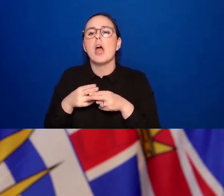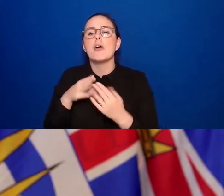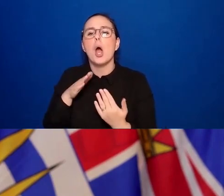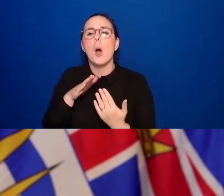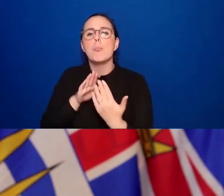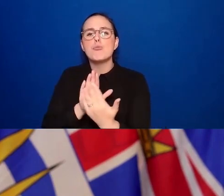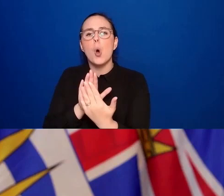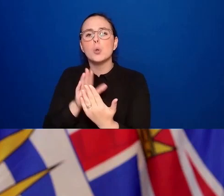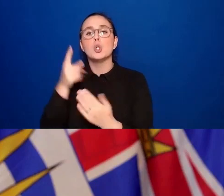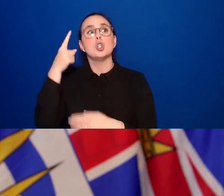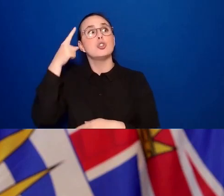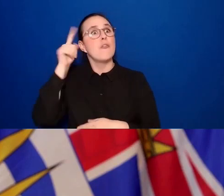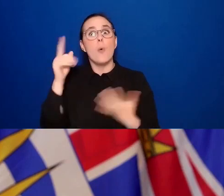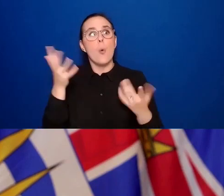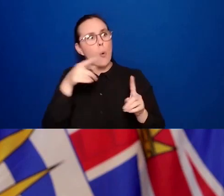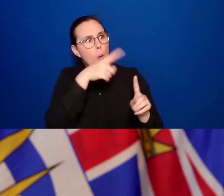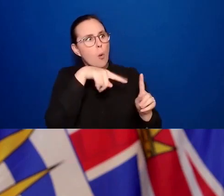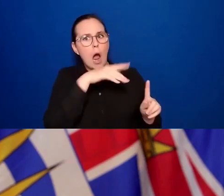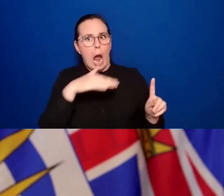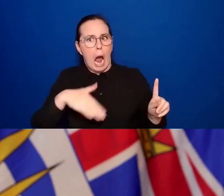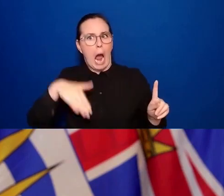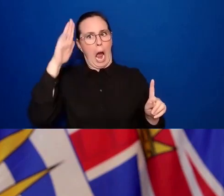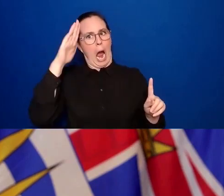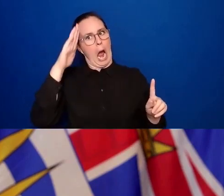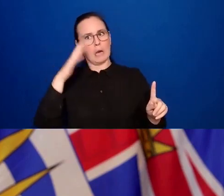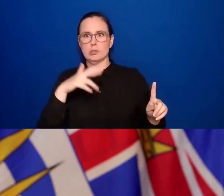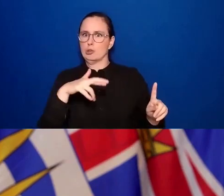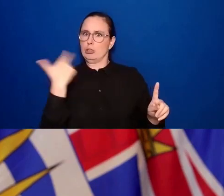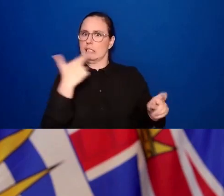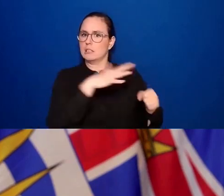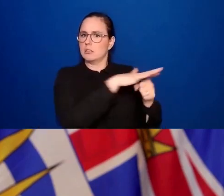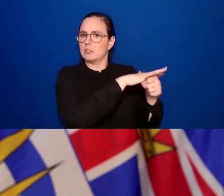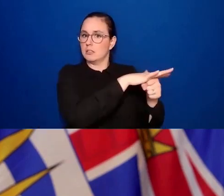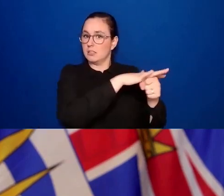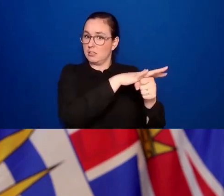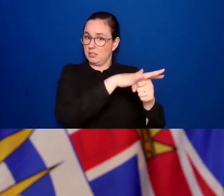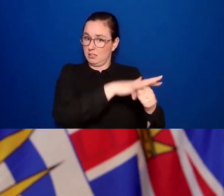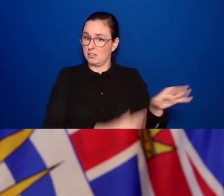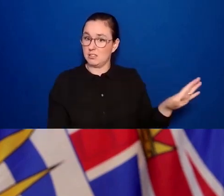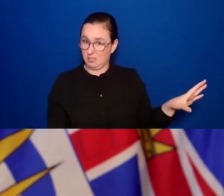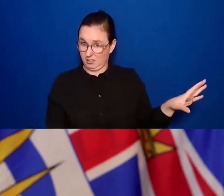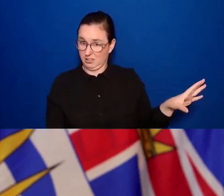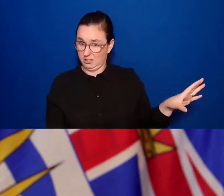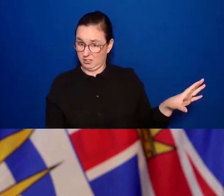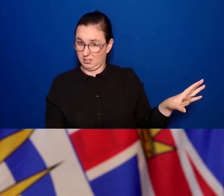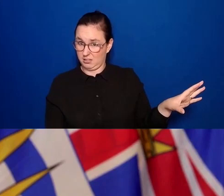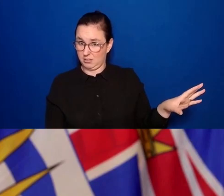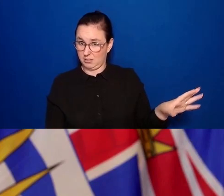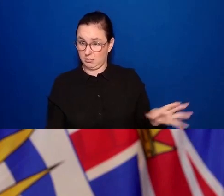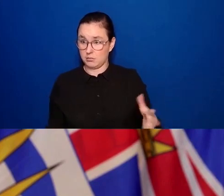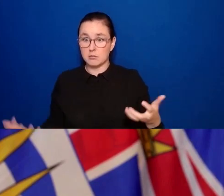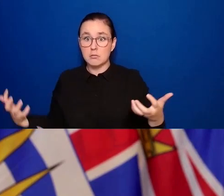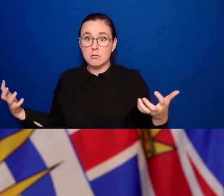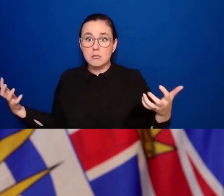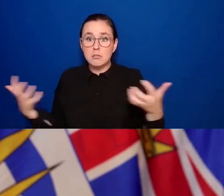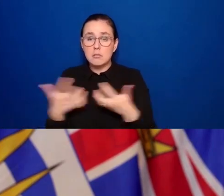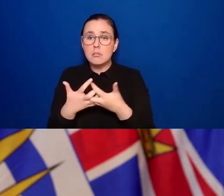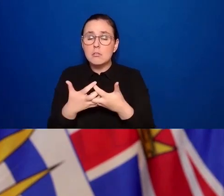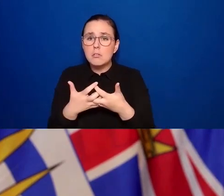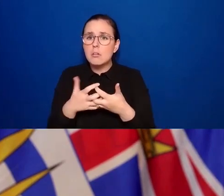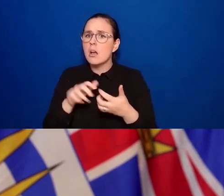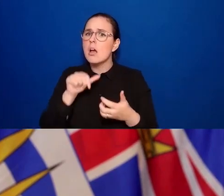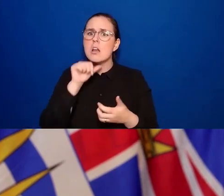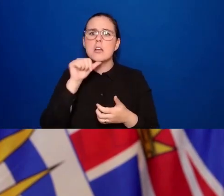necessarily mean allowing people into these high-risk settings. And it's not, of course, practical for somebody who's